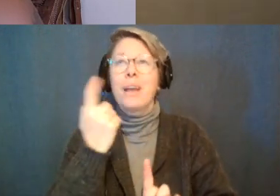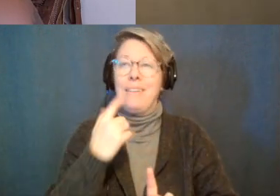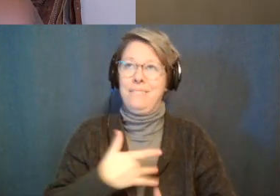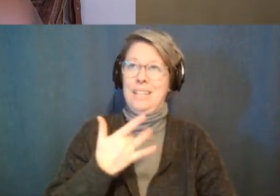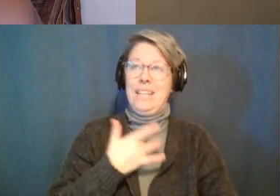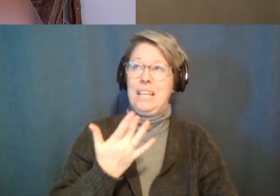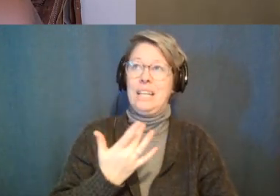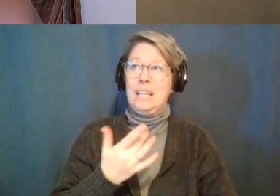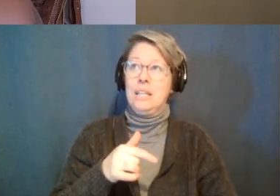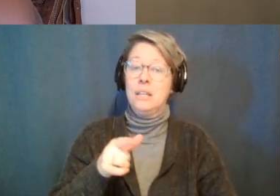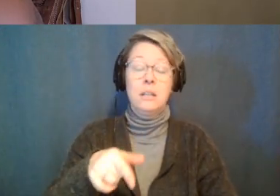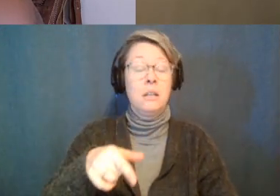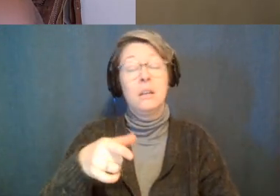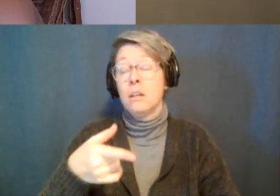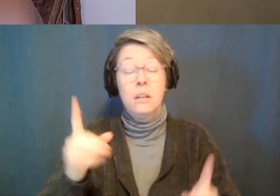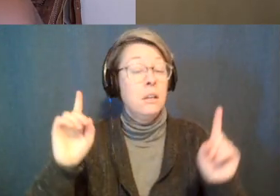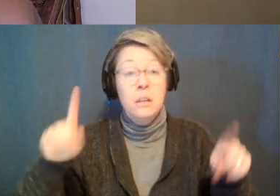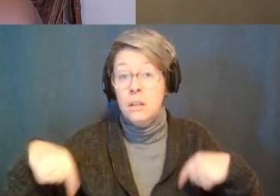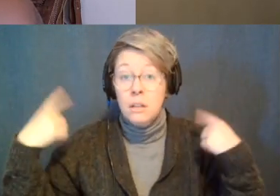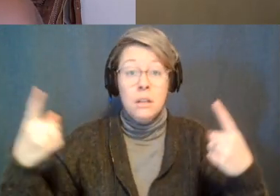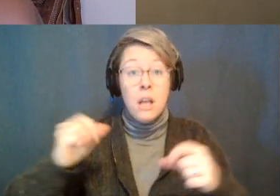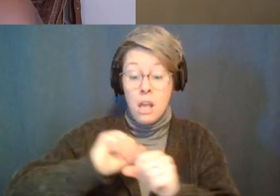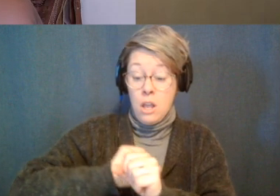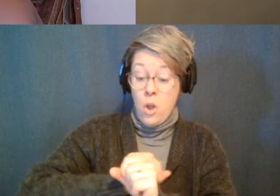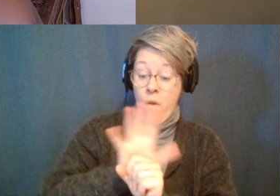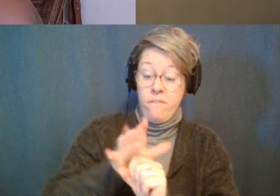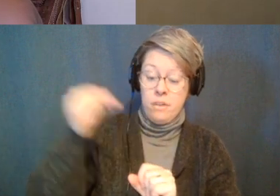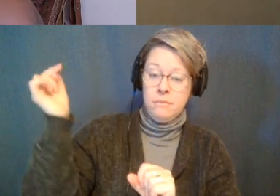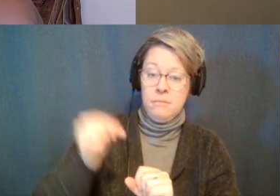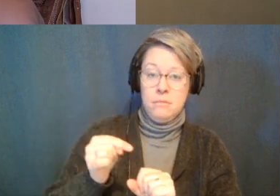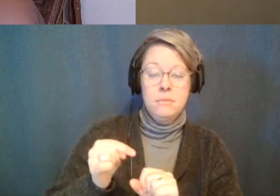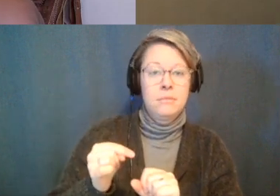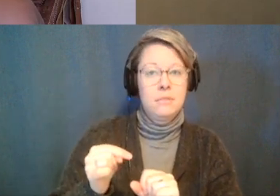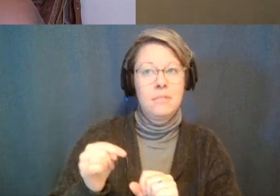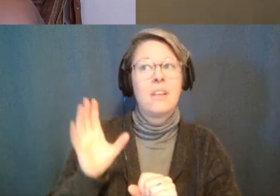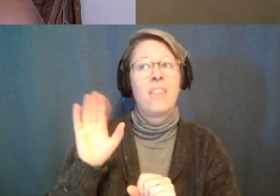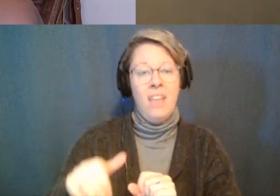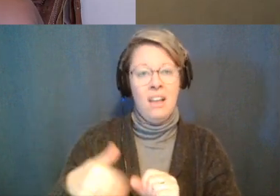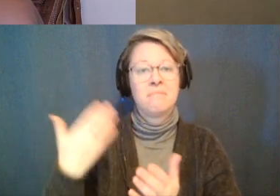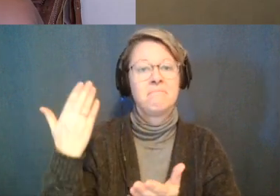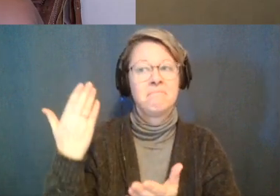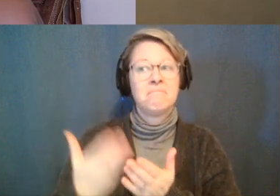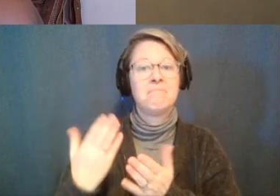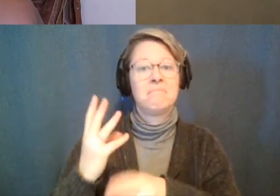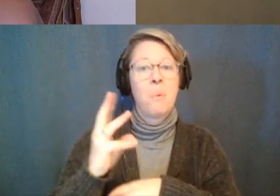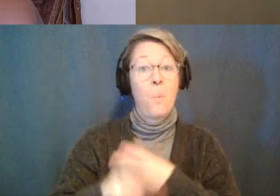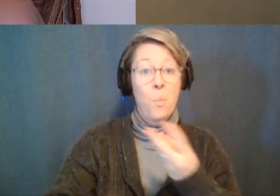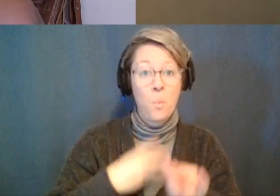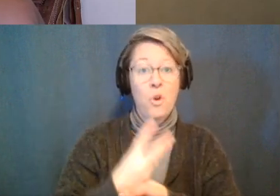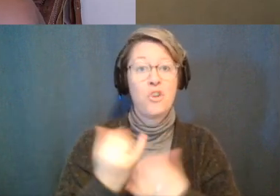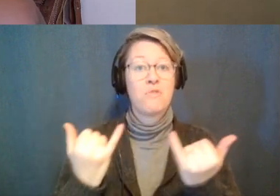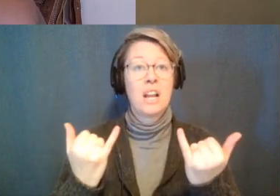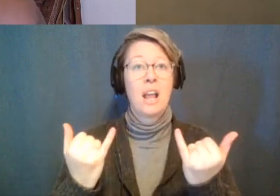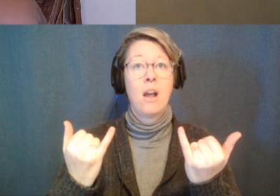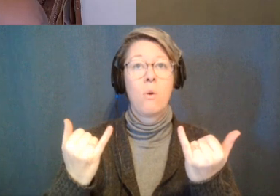covid pandemic is really also showing us that so much of the world is not asking questions